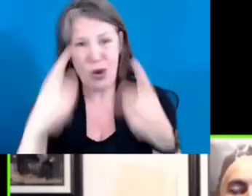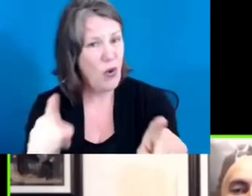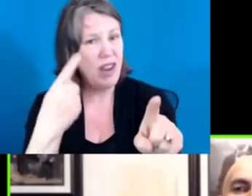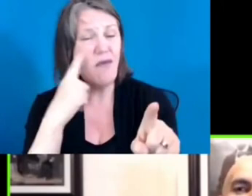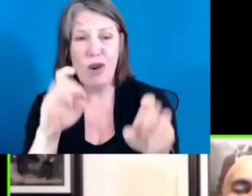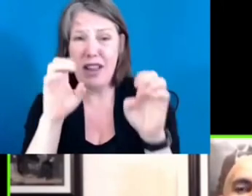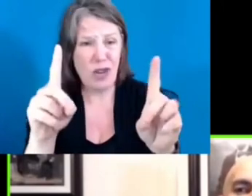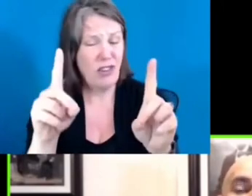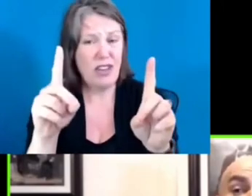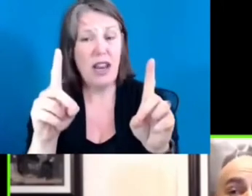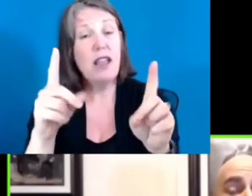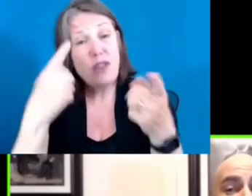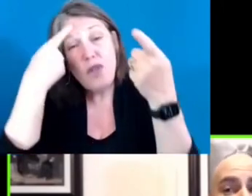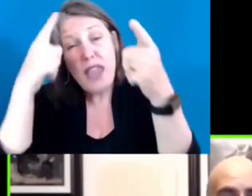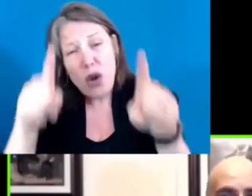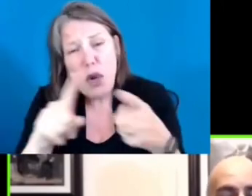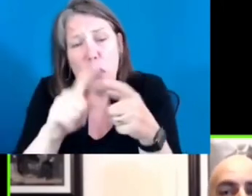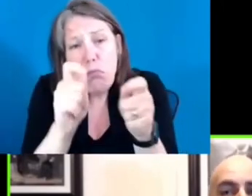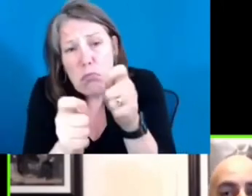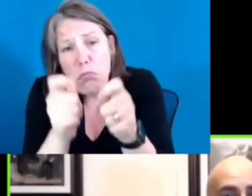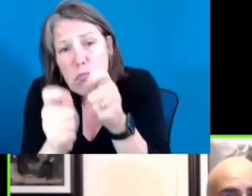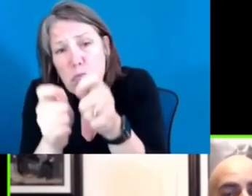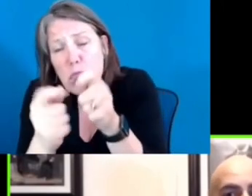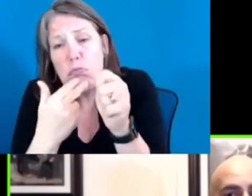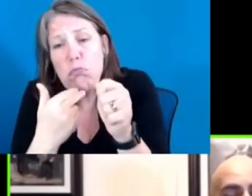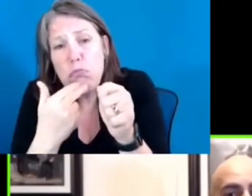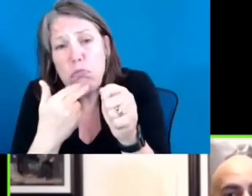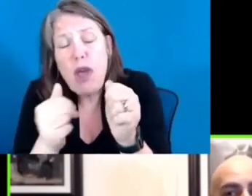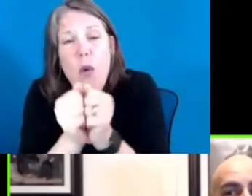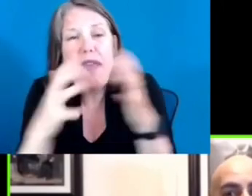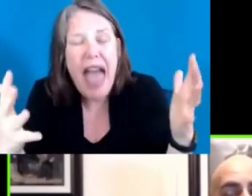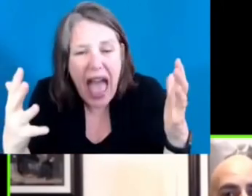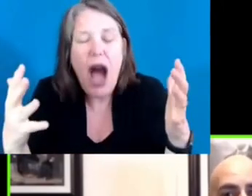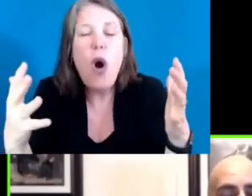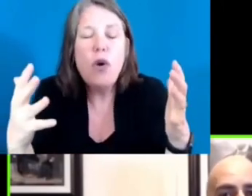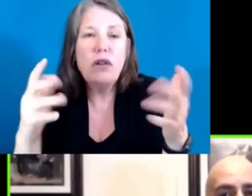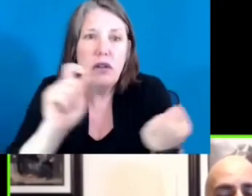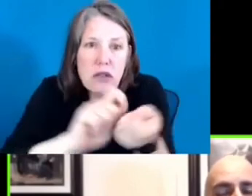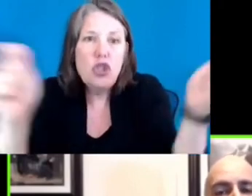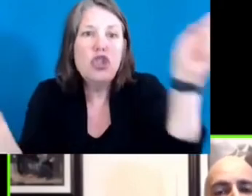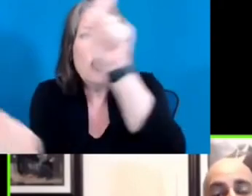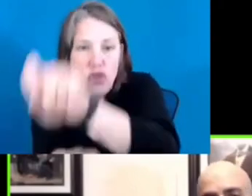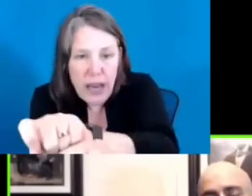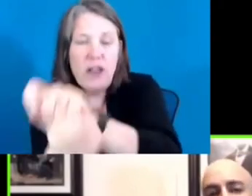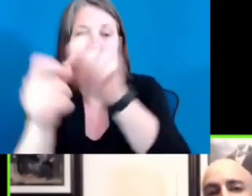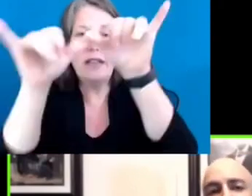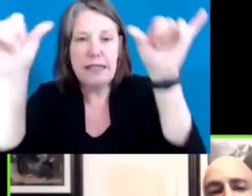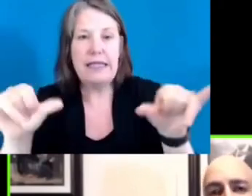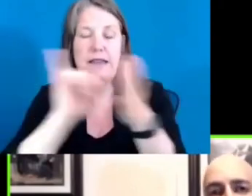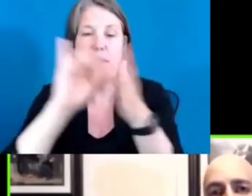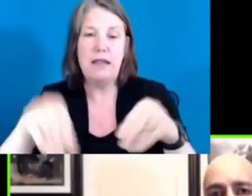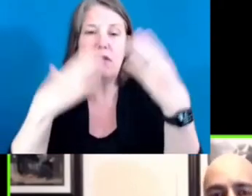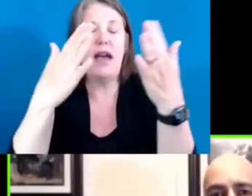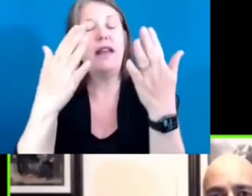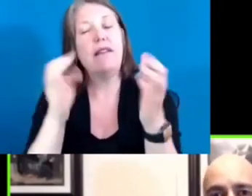margin without fundamentally changing the system that is providing this education and leading to these disparities. So more than two years